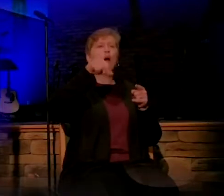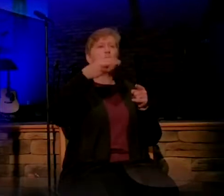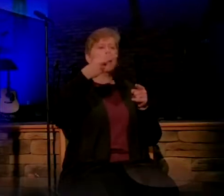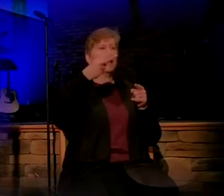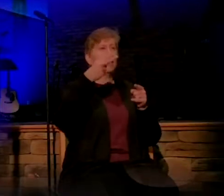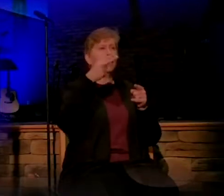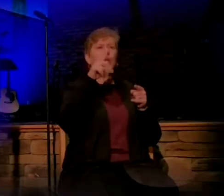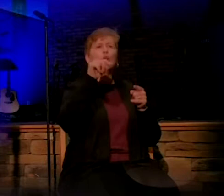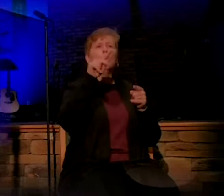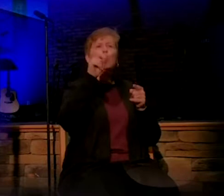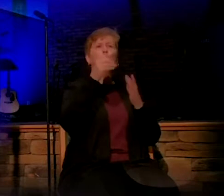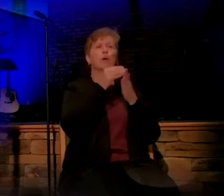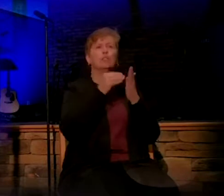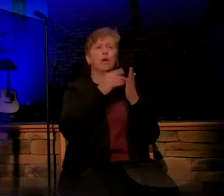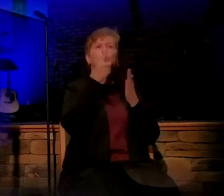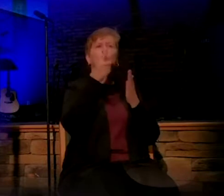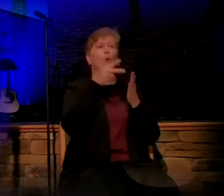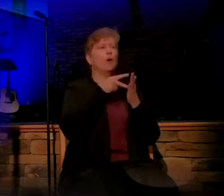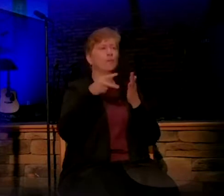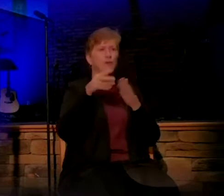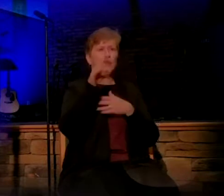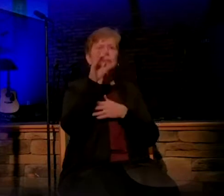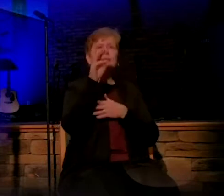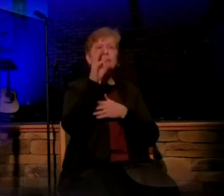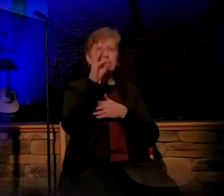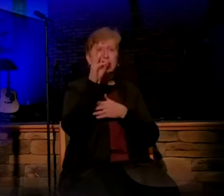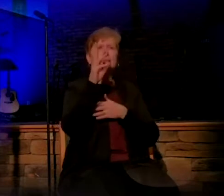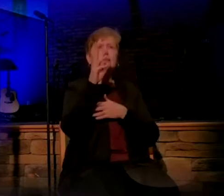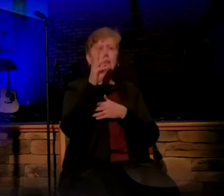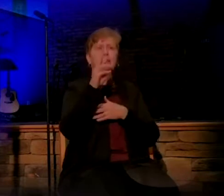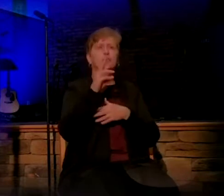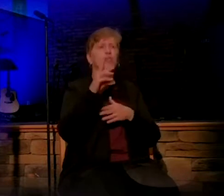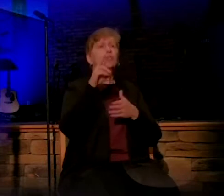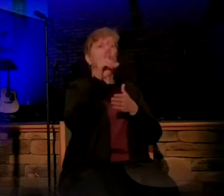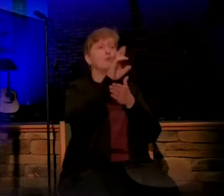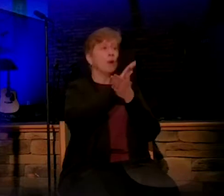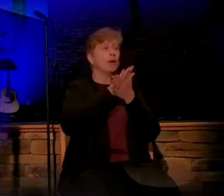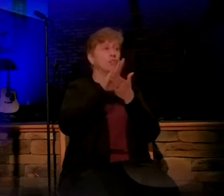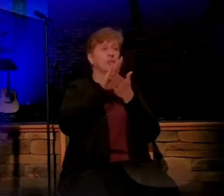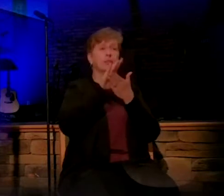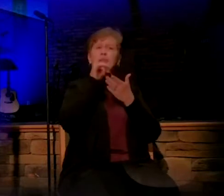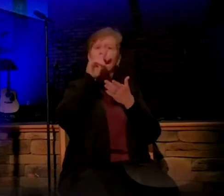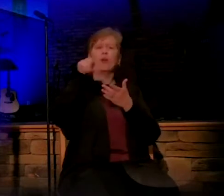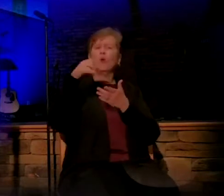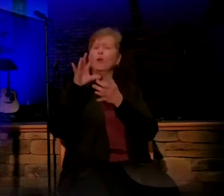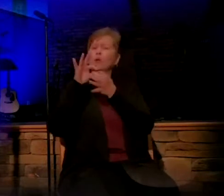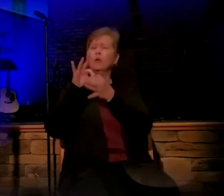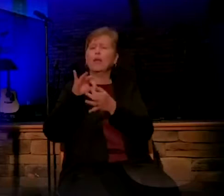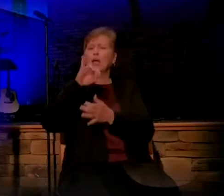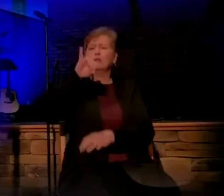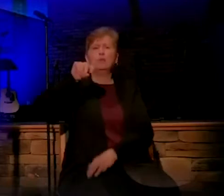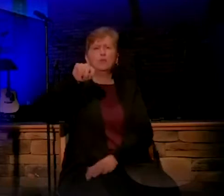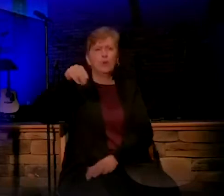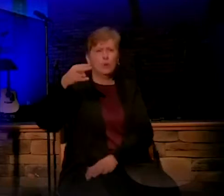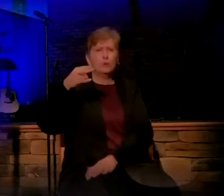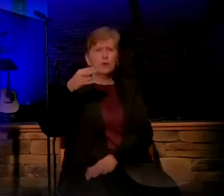chapter 1, verse 6. And this righteousness was not only in regards to Joseph's conduct,